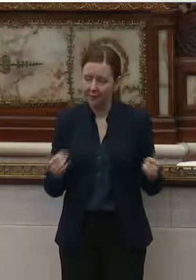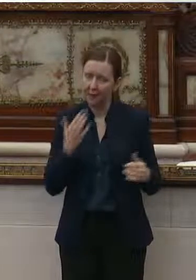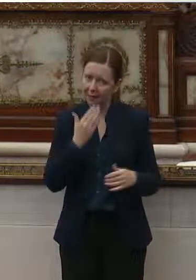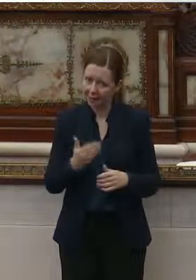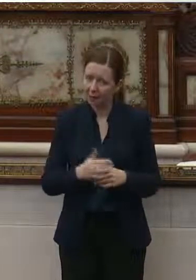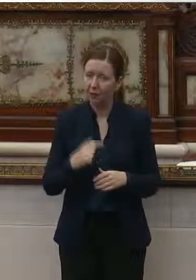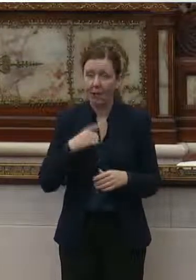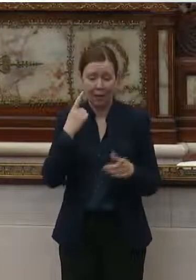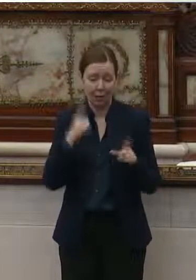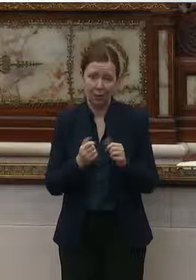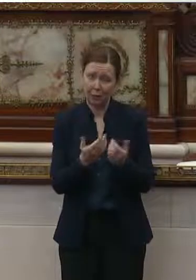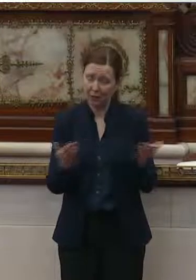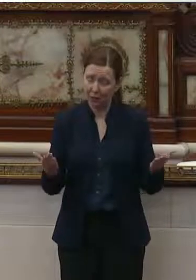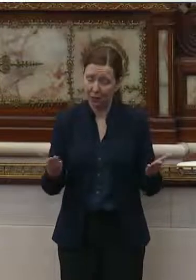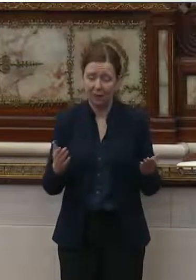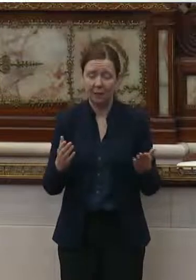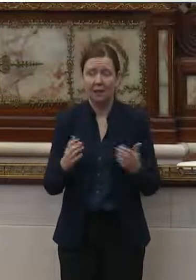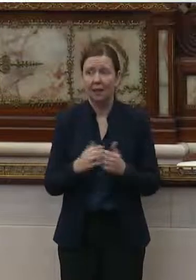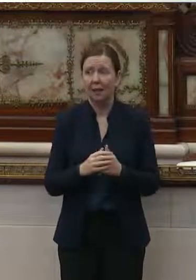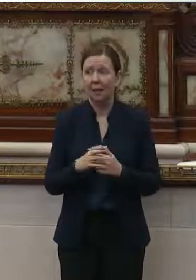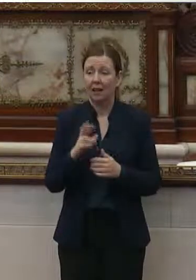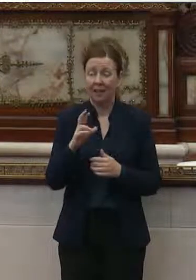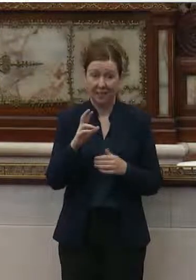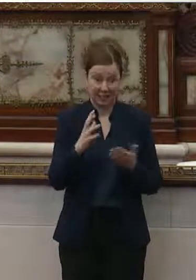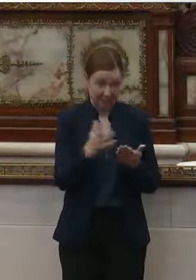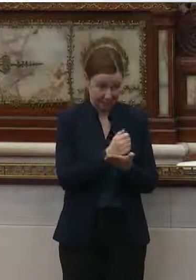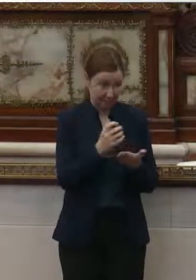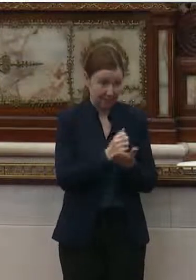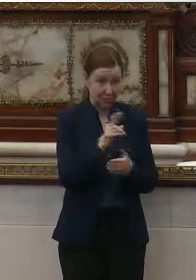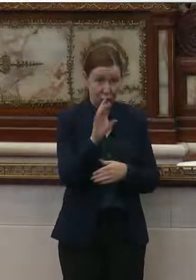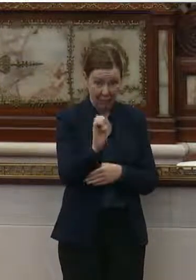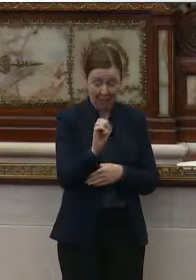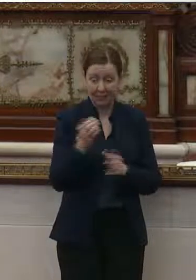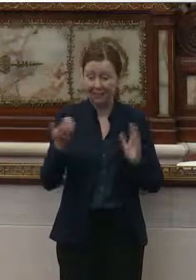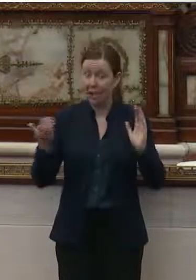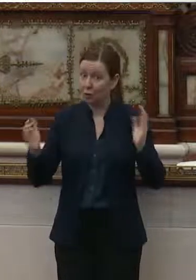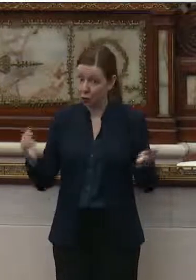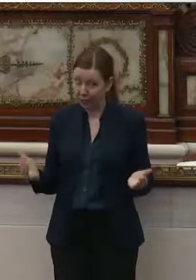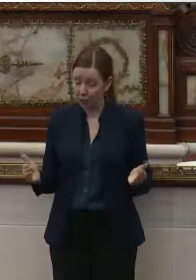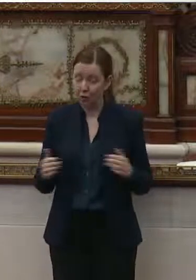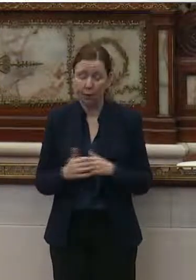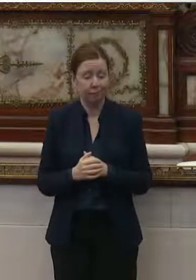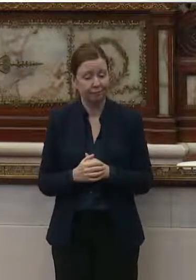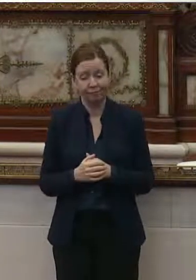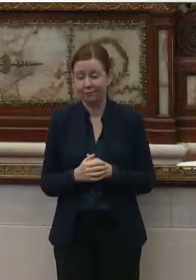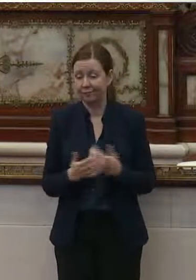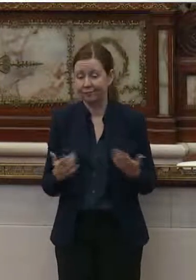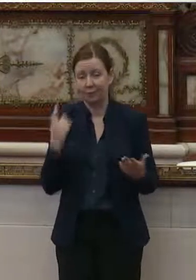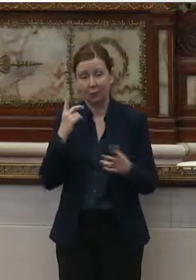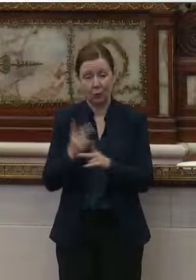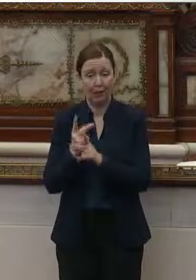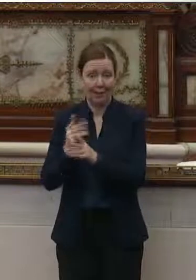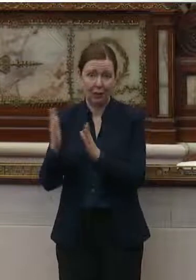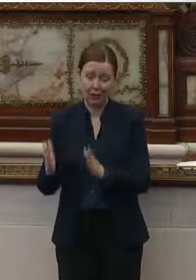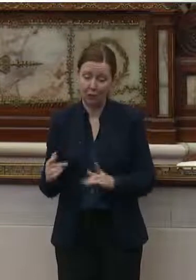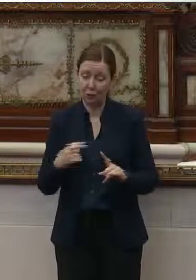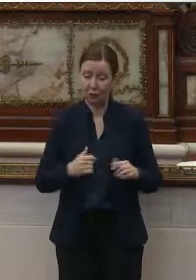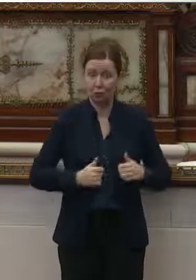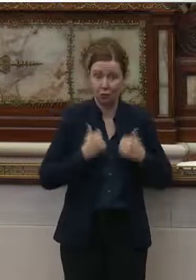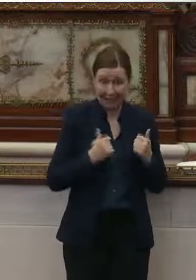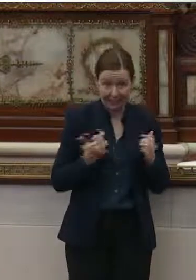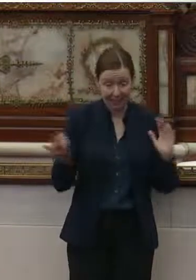And I agree with you that the rates and the ratio for caregivers to